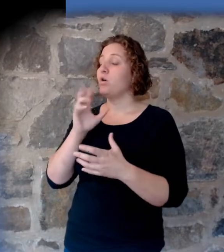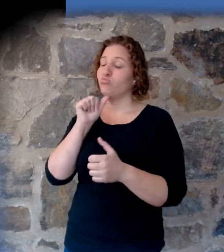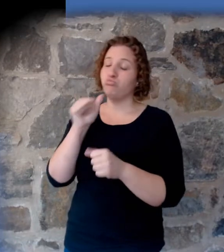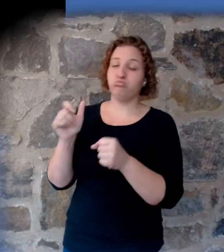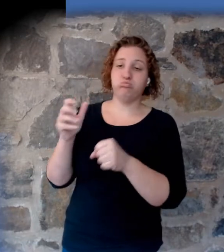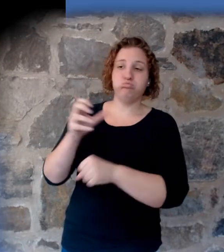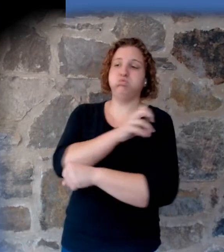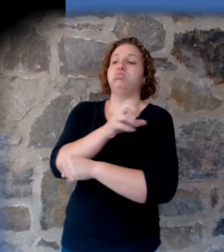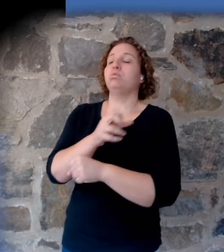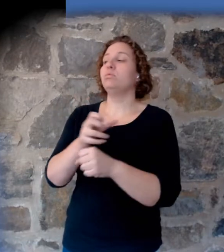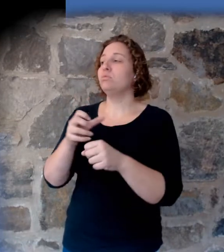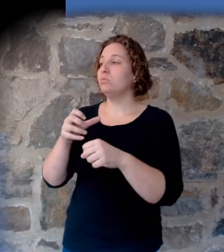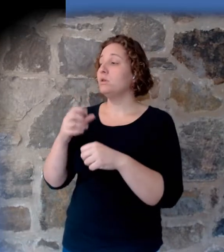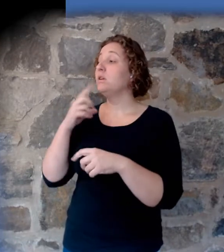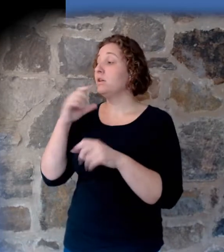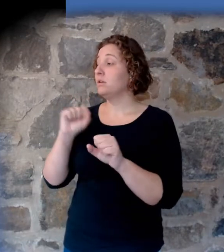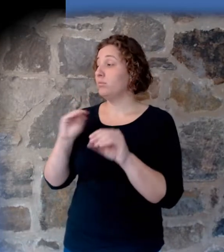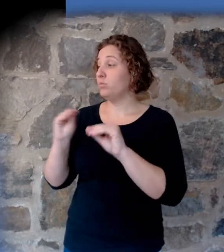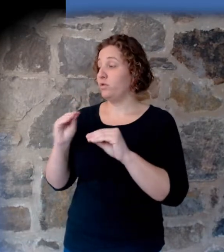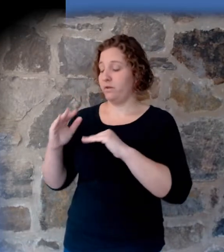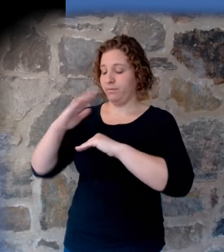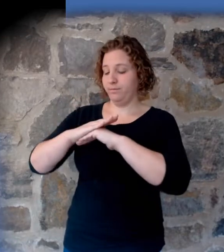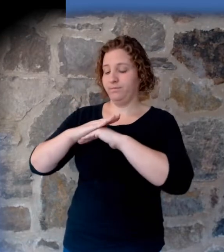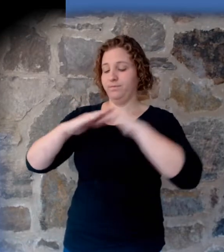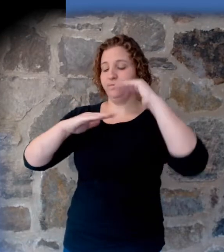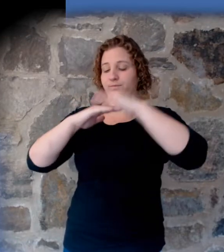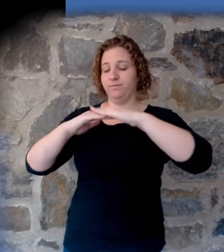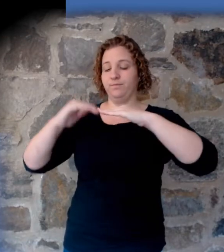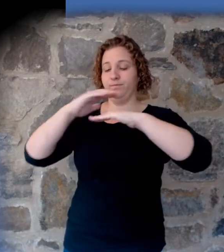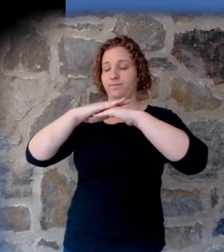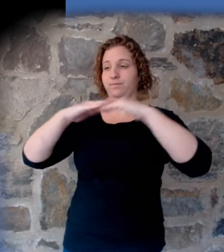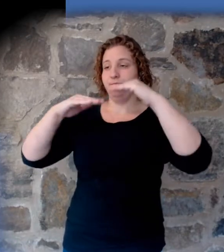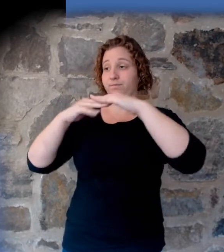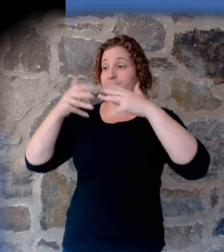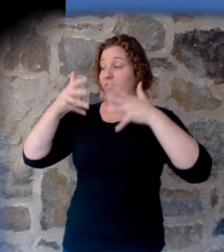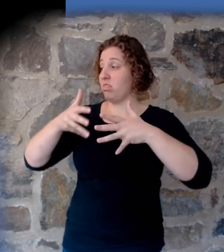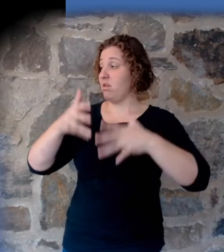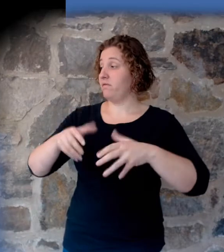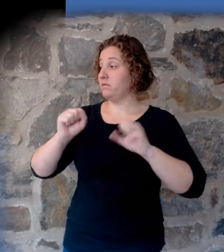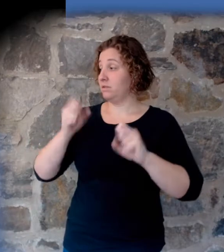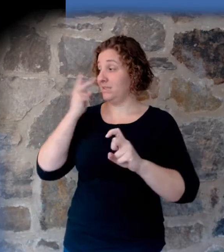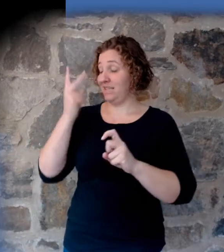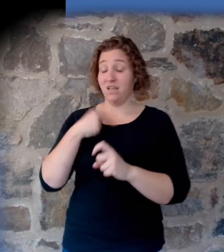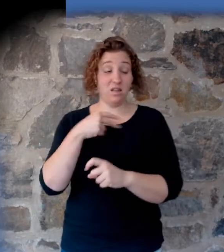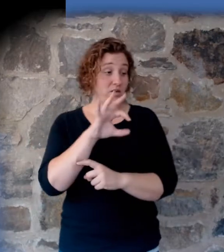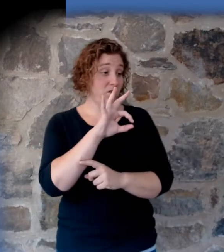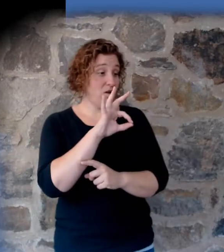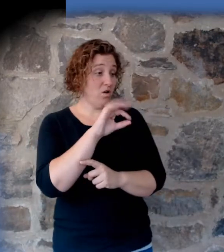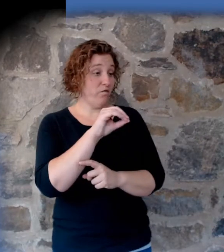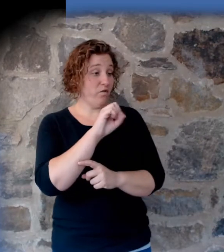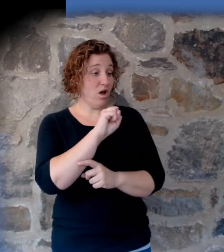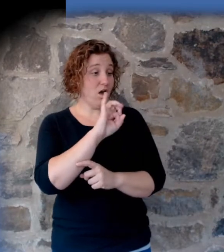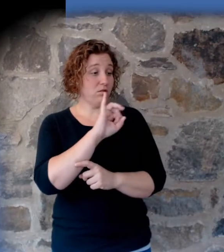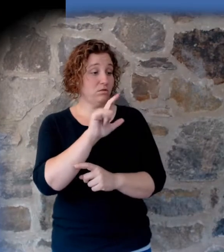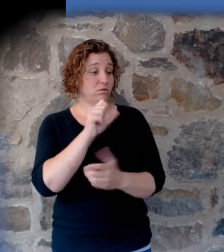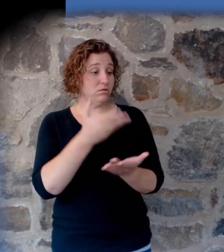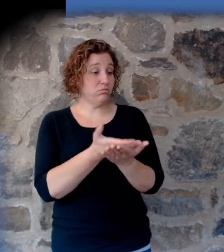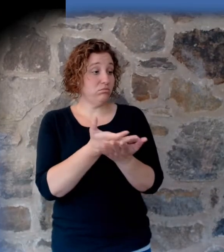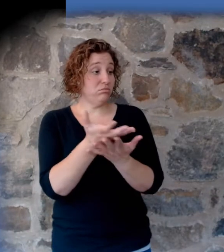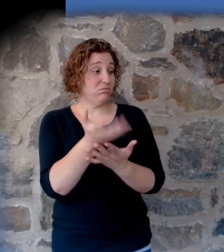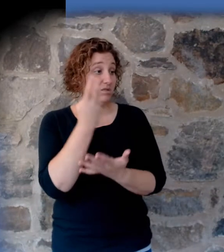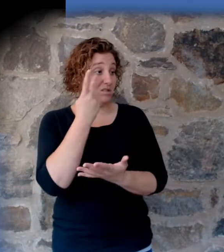depositing the layers we see in the canyon. And are there fossils in all of those layers? There are marine fossils through all the layers.